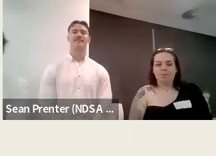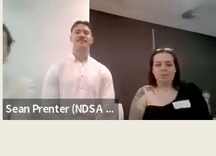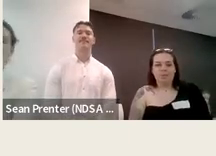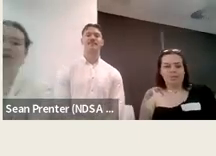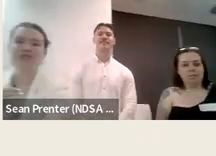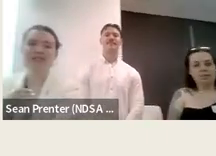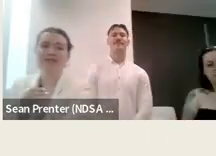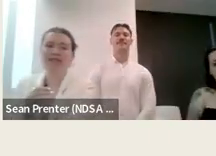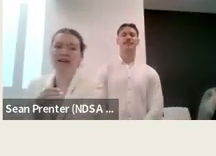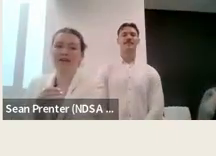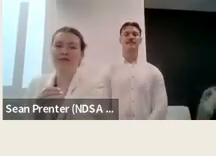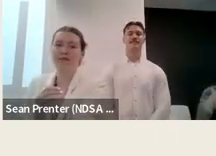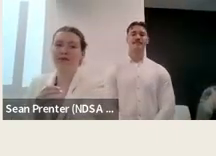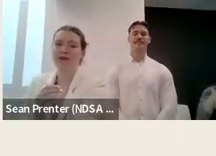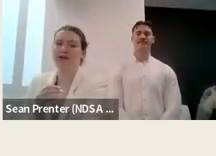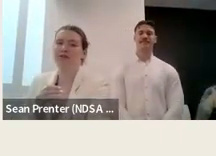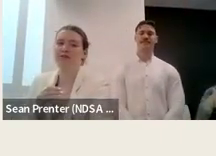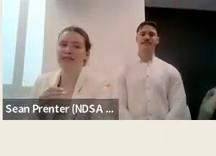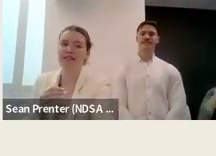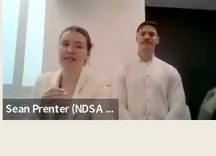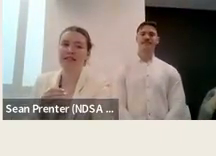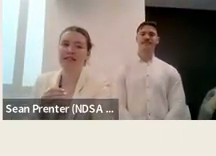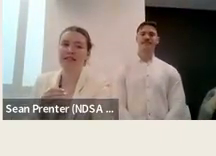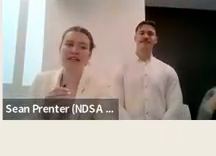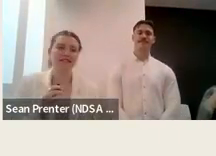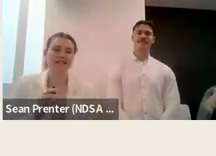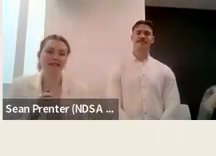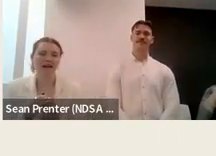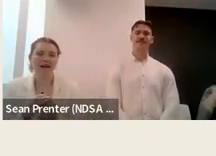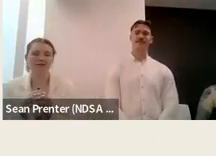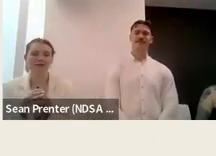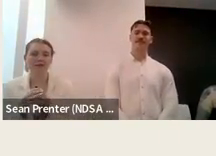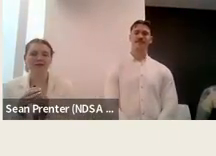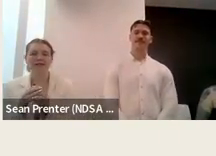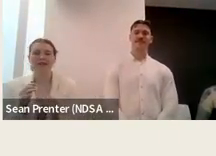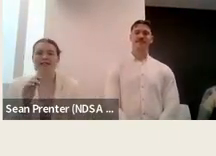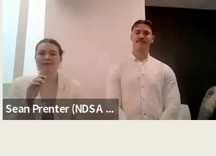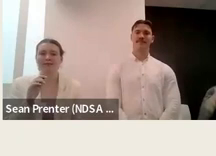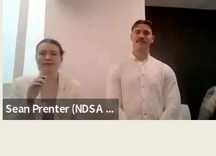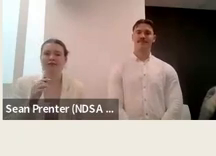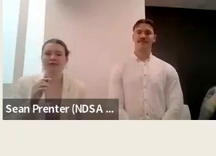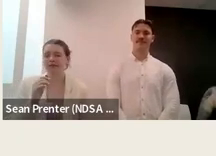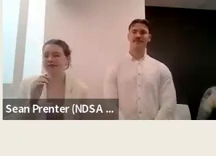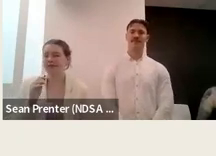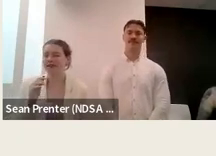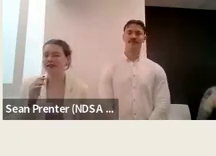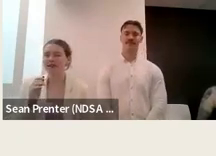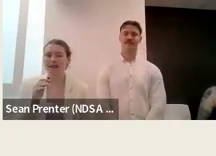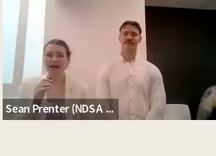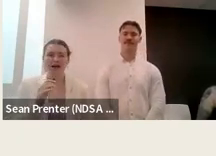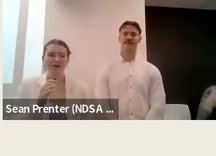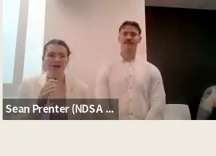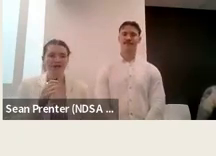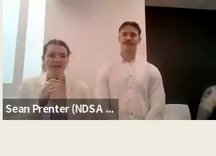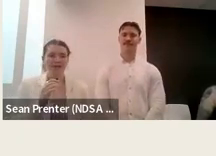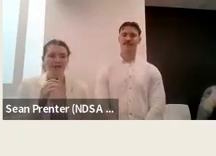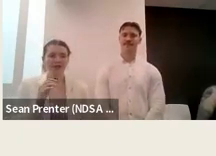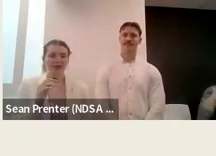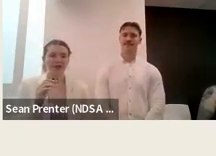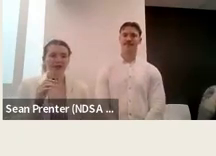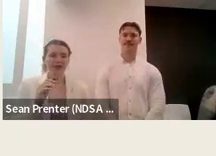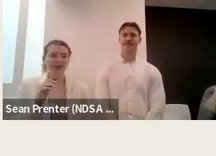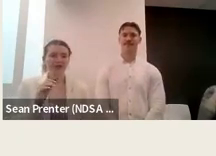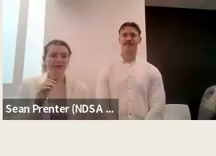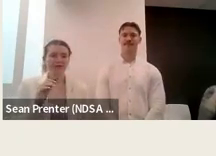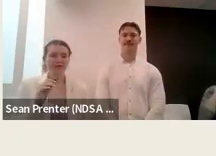so our current projects that we've been working on this year is the um 2023 to say we should network design uh that